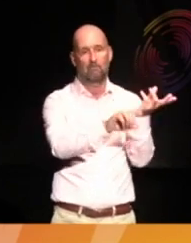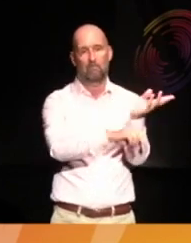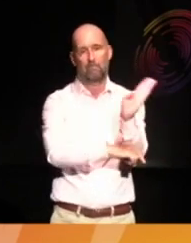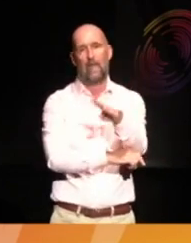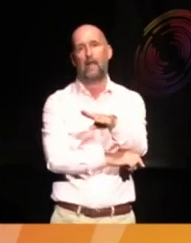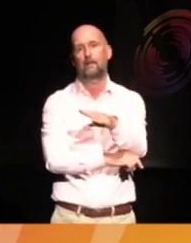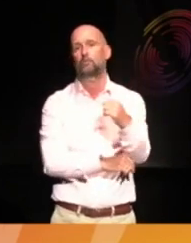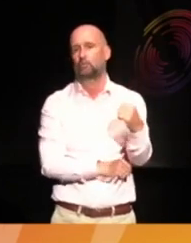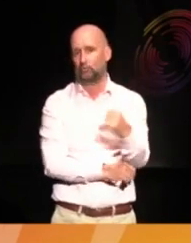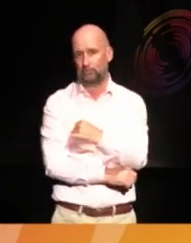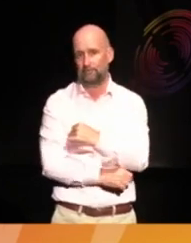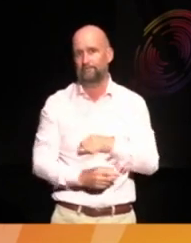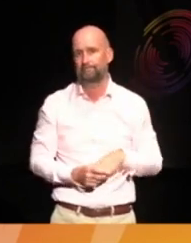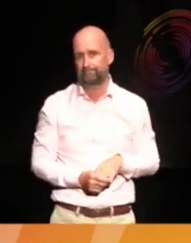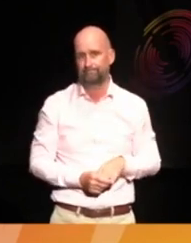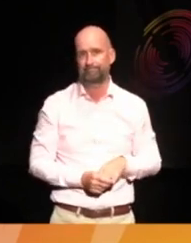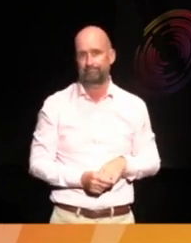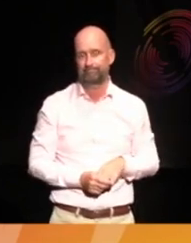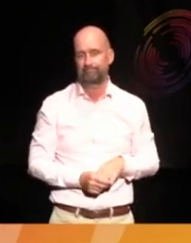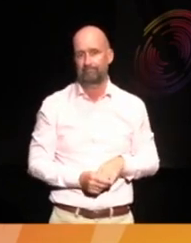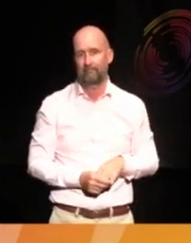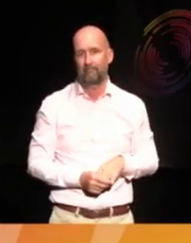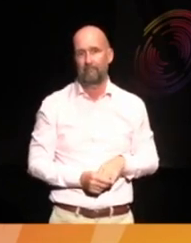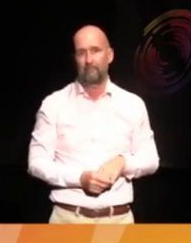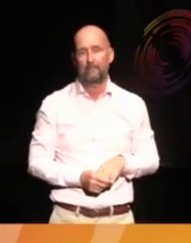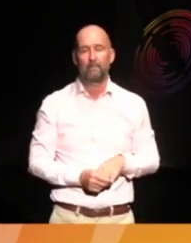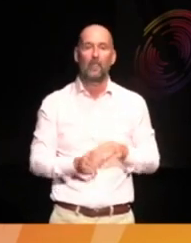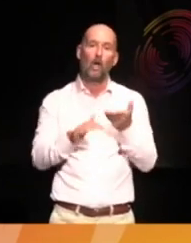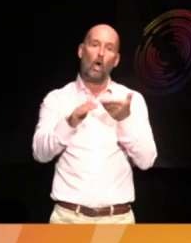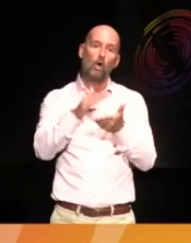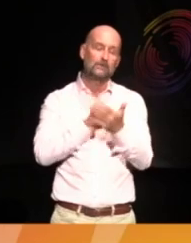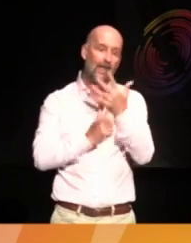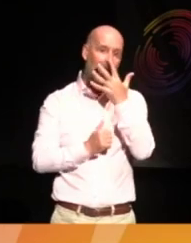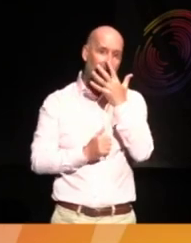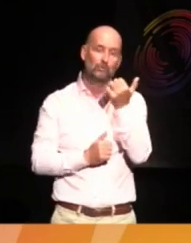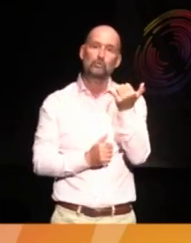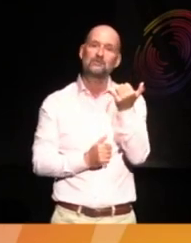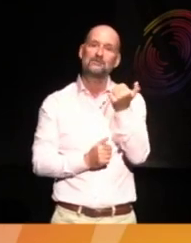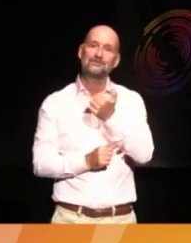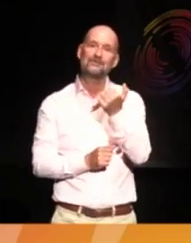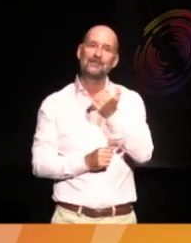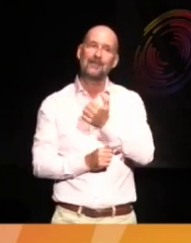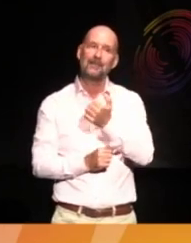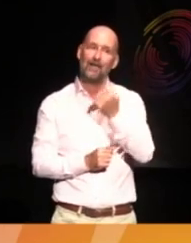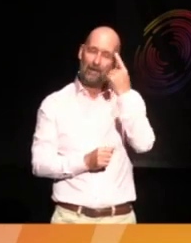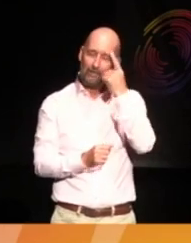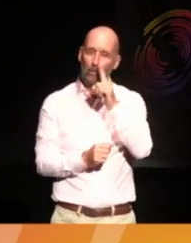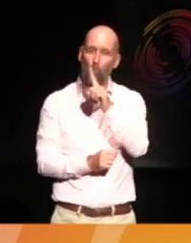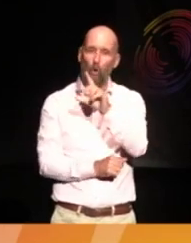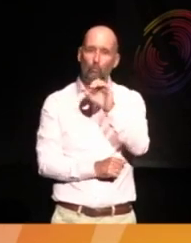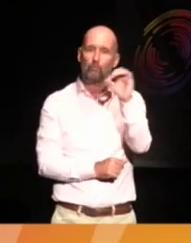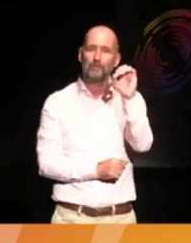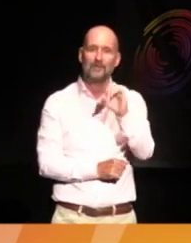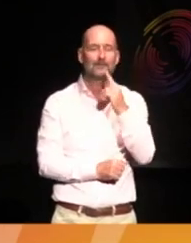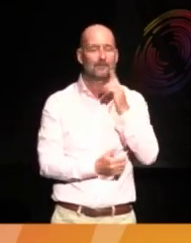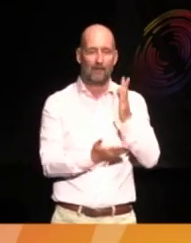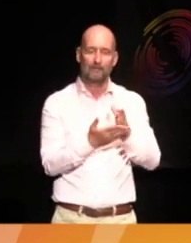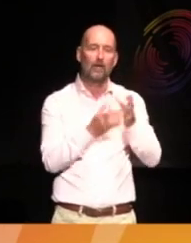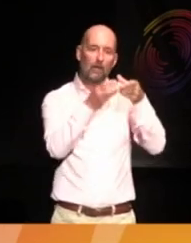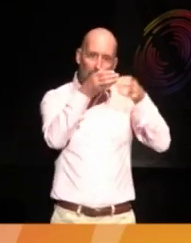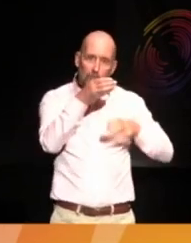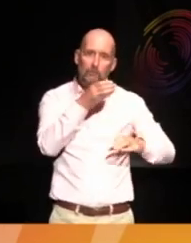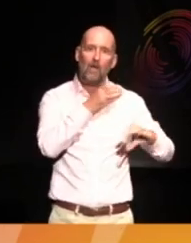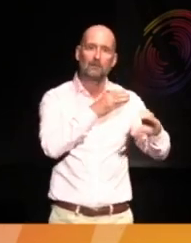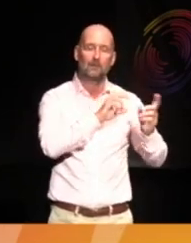And actually, in terms of our under 16 visitors, I think we're at 100%. So there is a really,